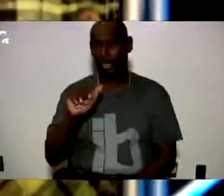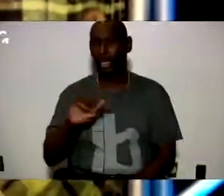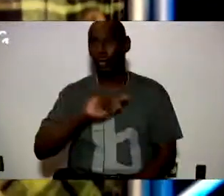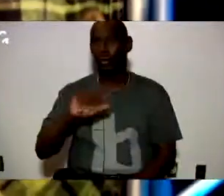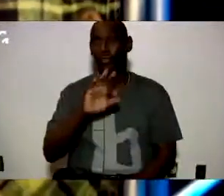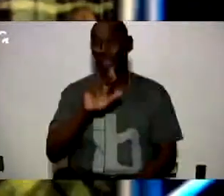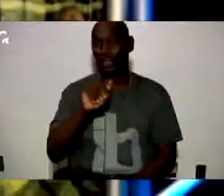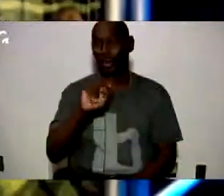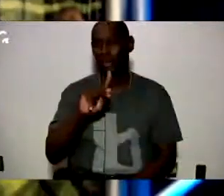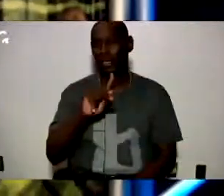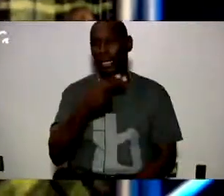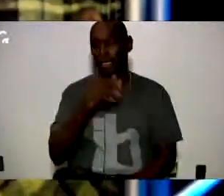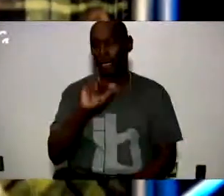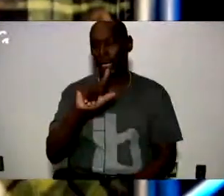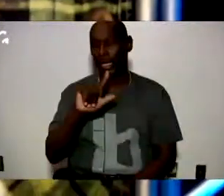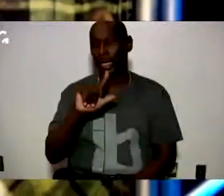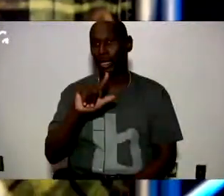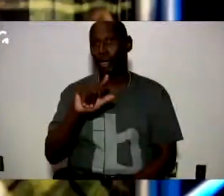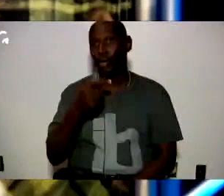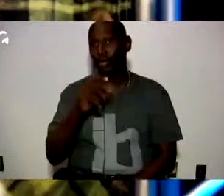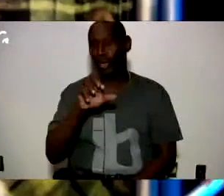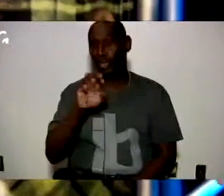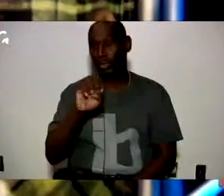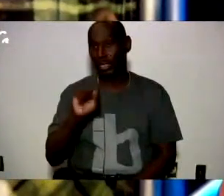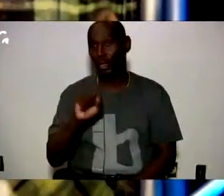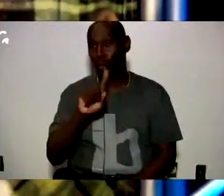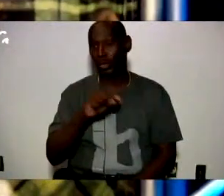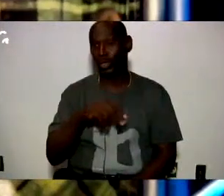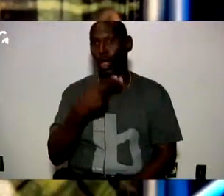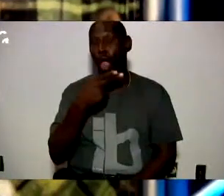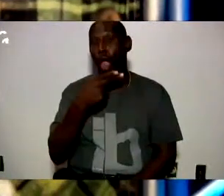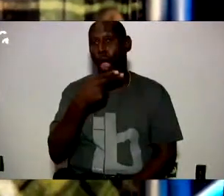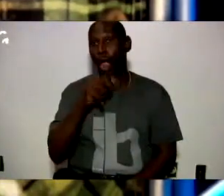Hillcrest. One went to Harvard. One went to Princeton. And they both have great jobs right now.